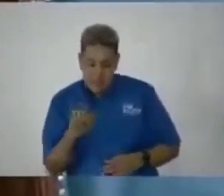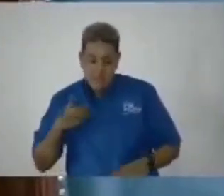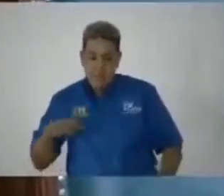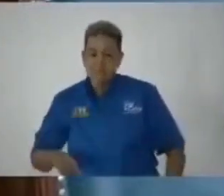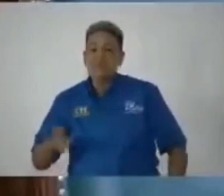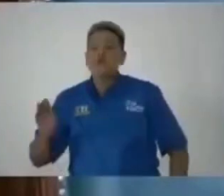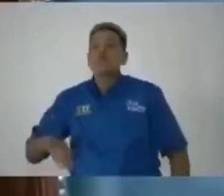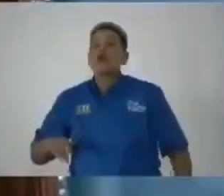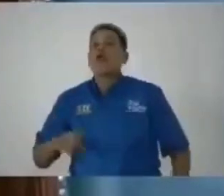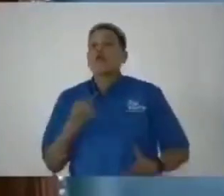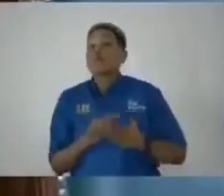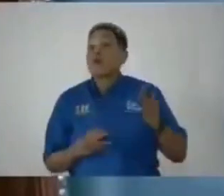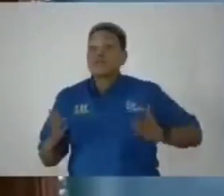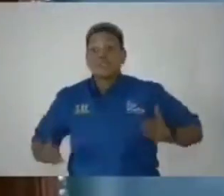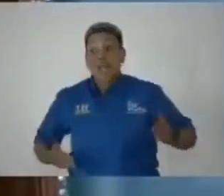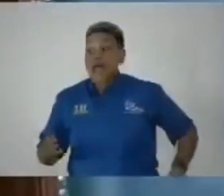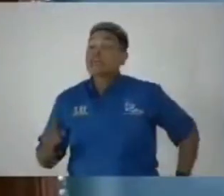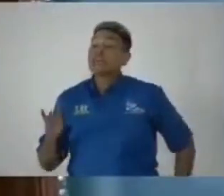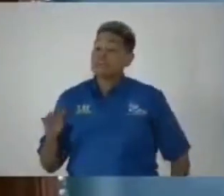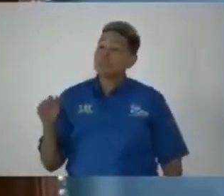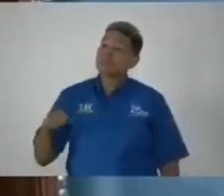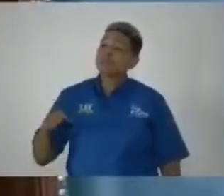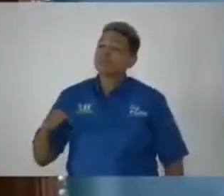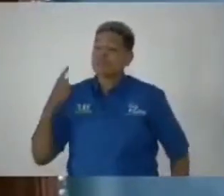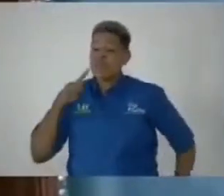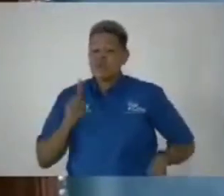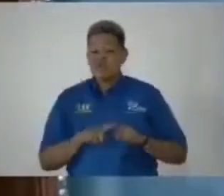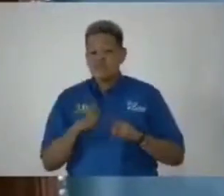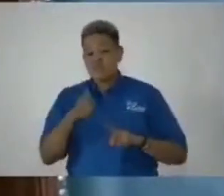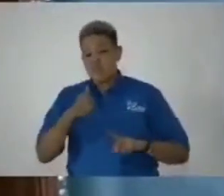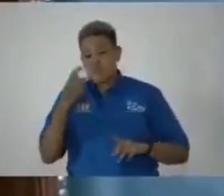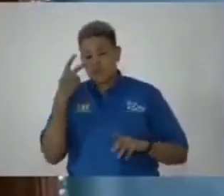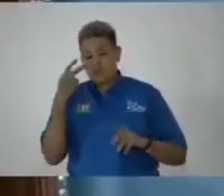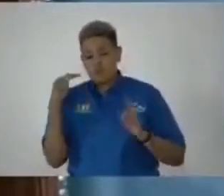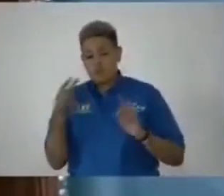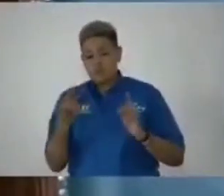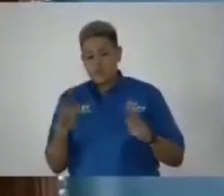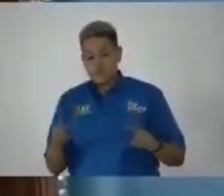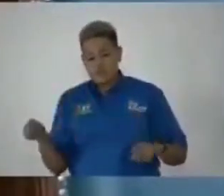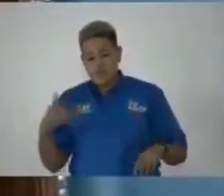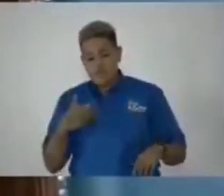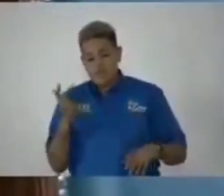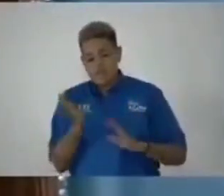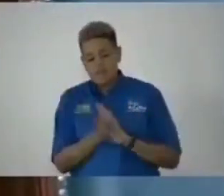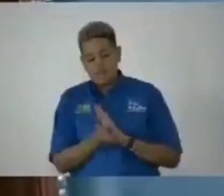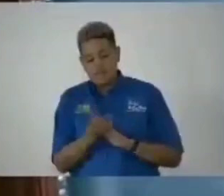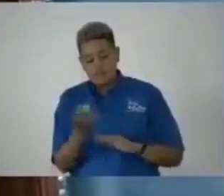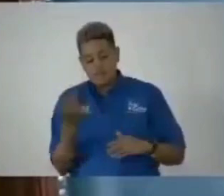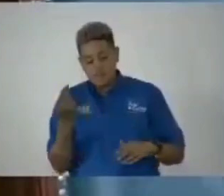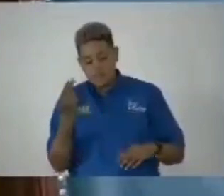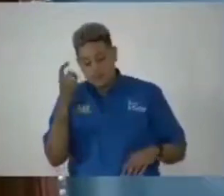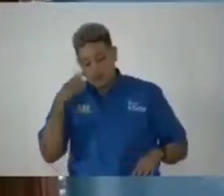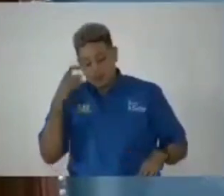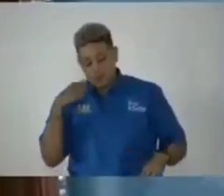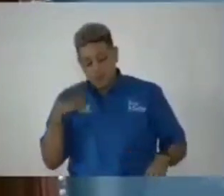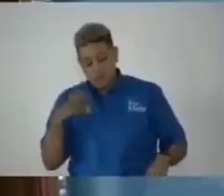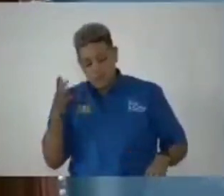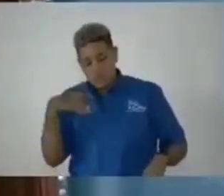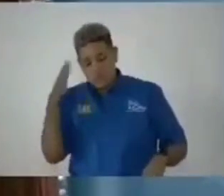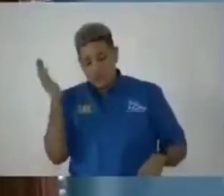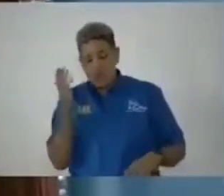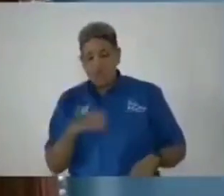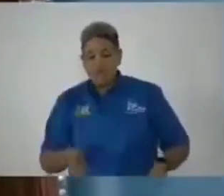House on both sides, but he's entitled to his own view. So you have three minutes, use it wisely, you're gone